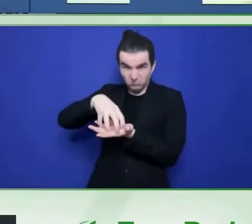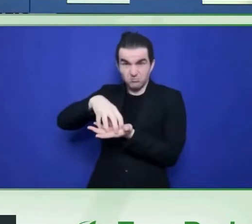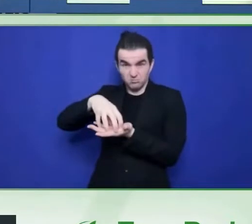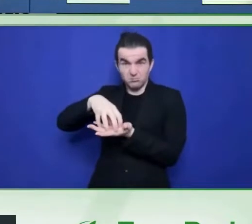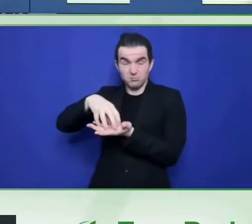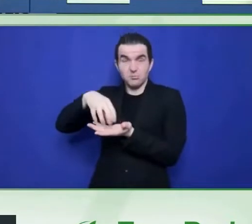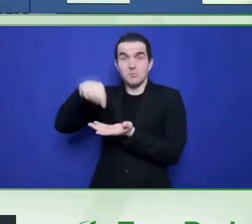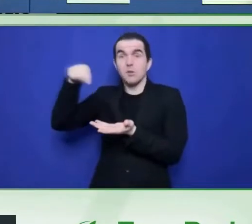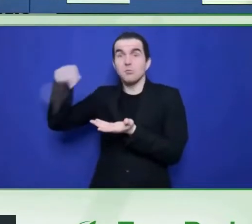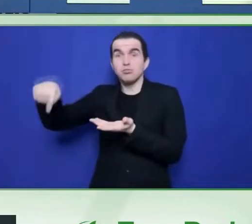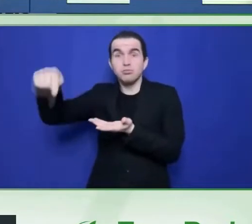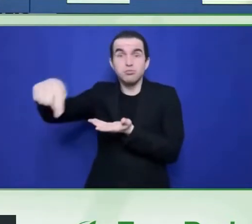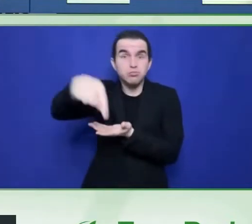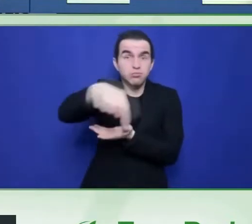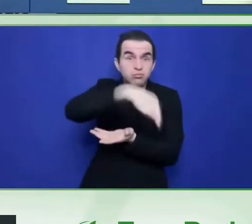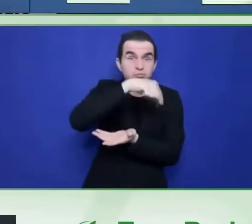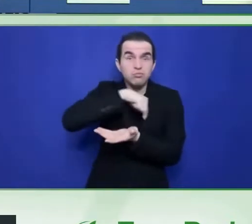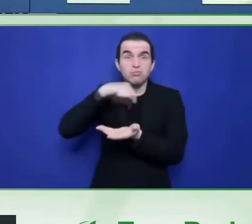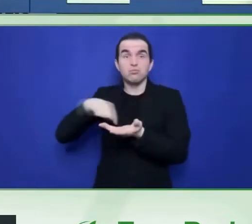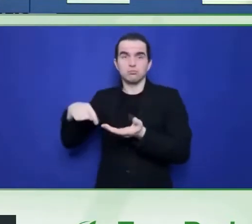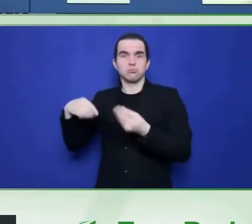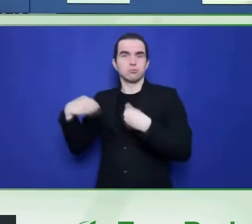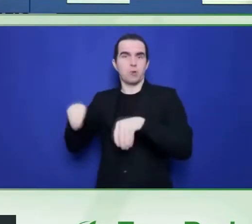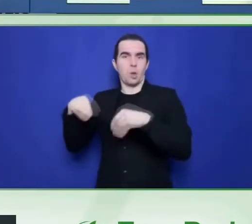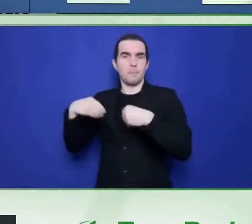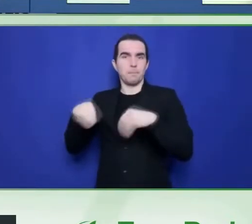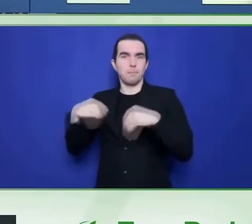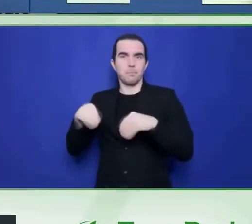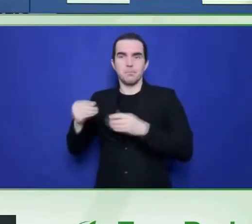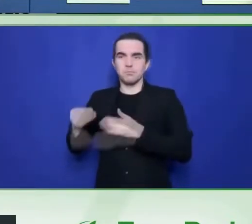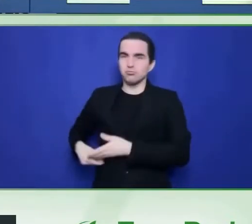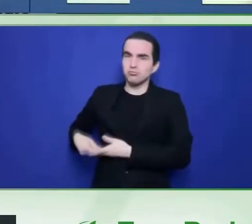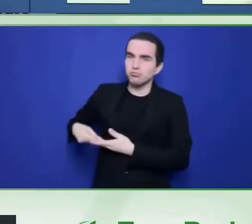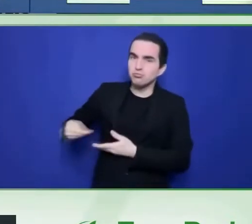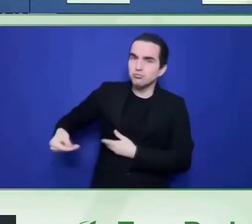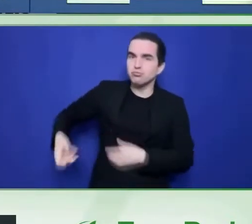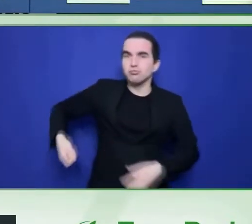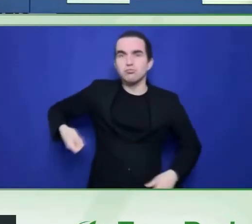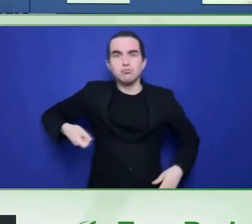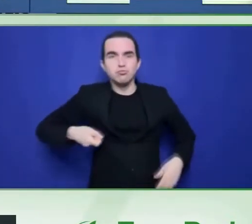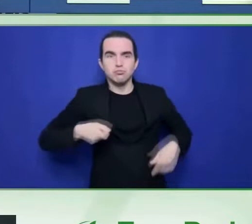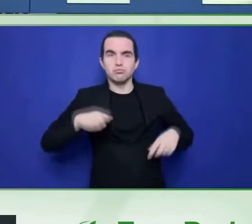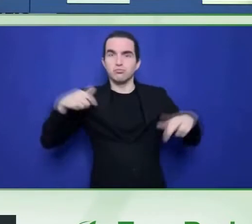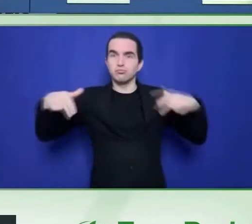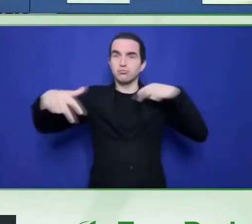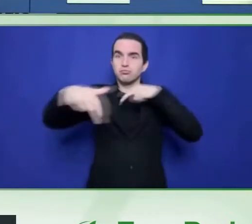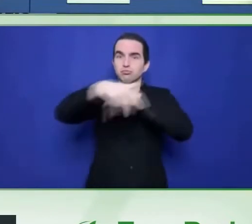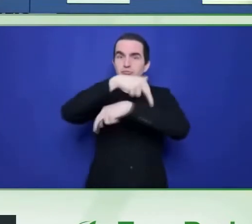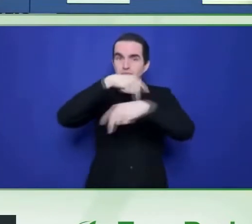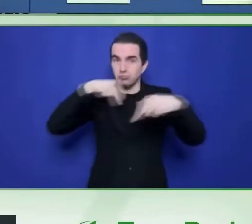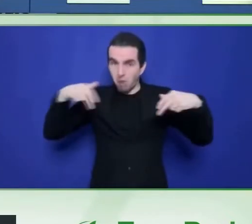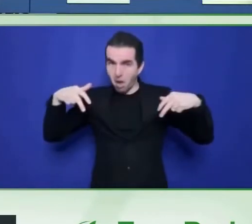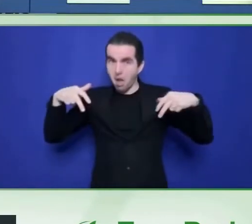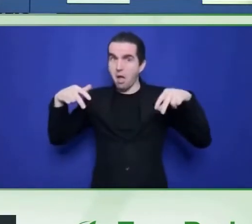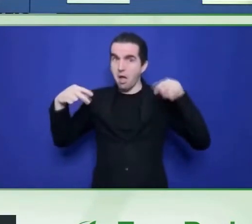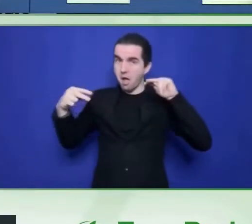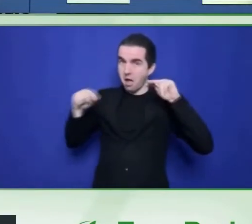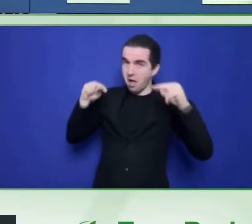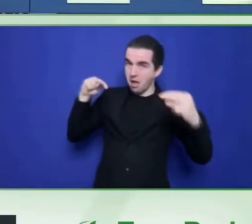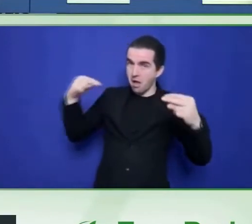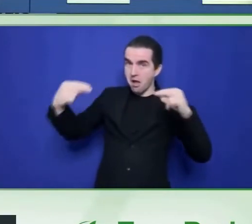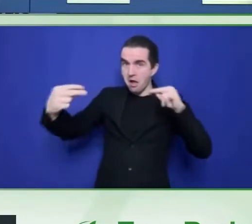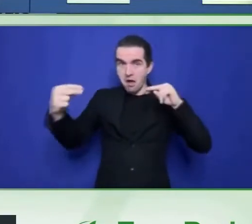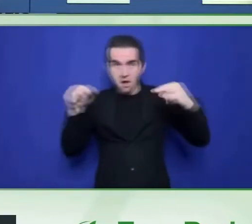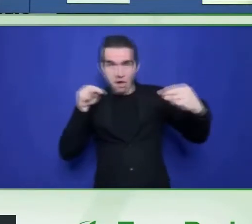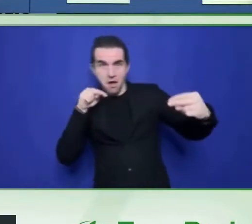The program carries superimposed sign language interpretations, which are provided by the